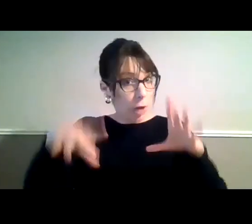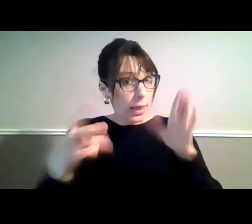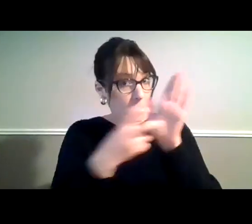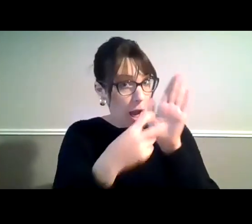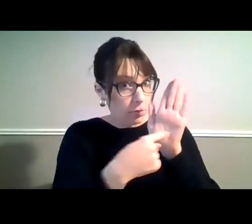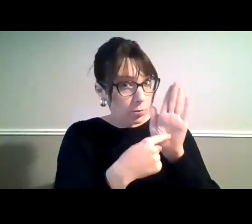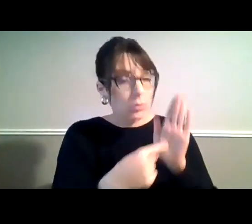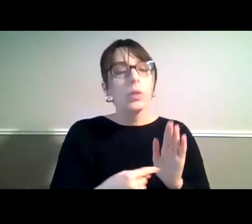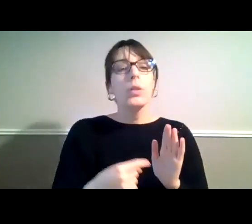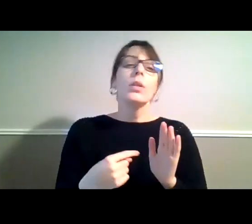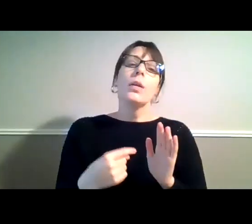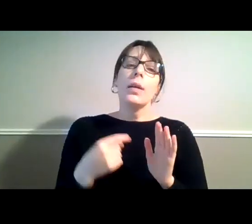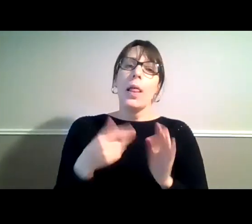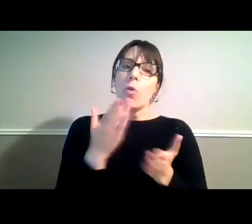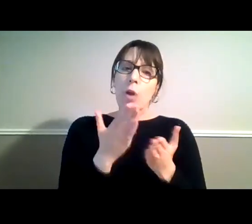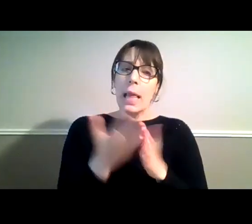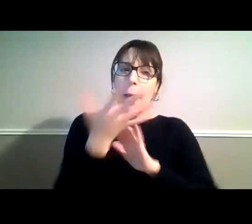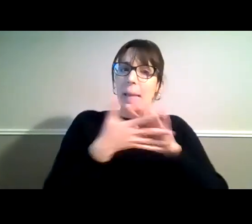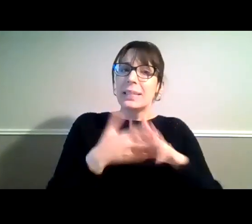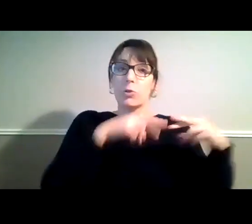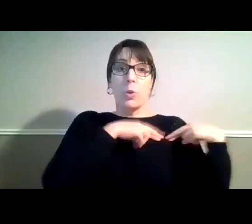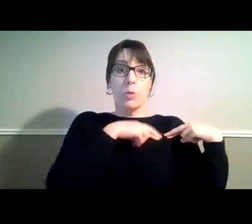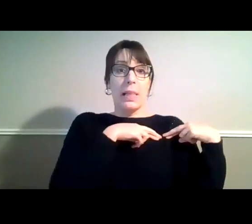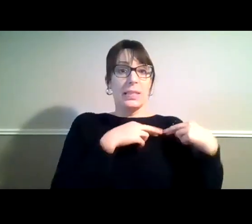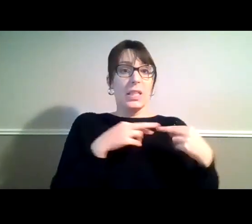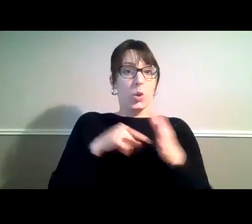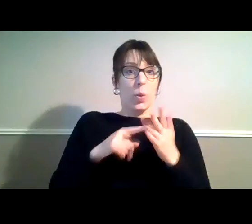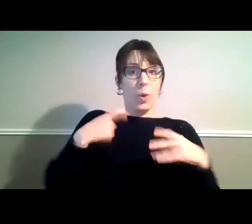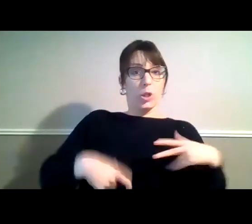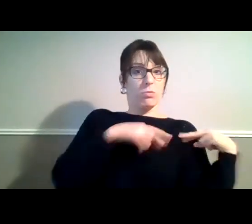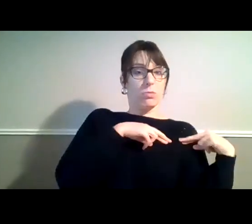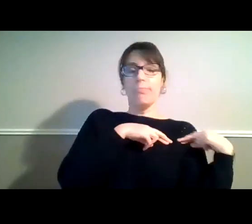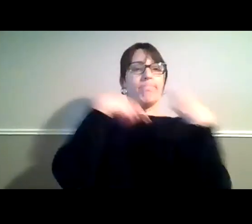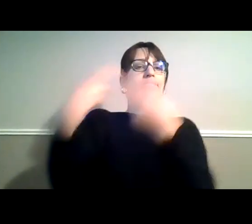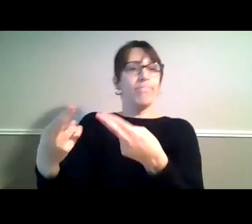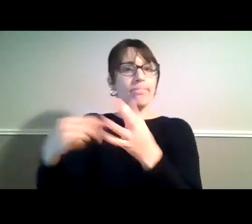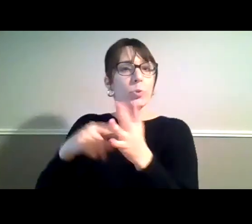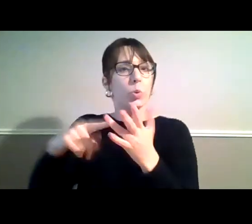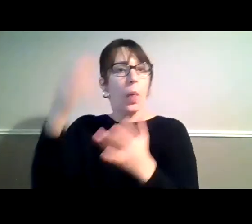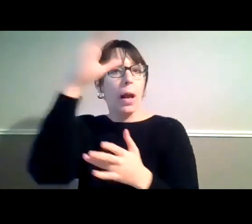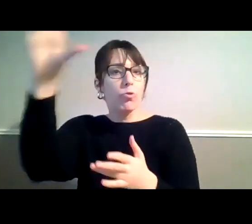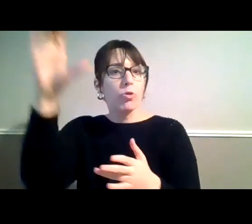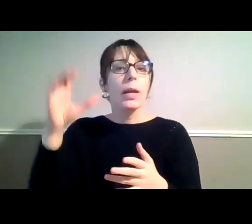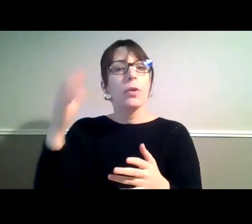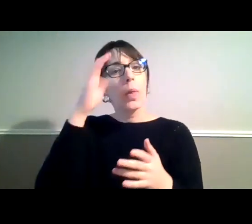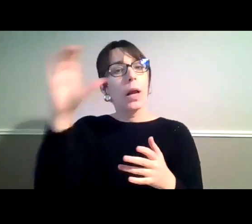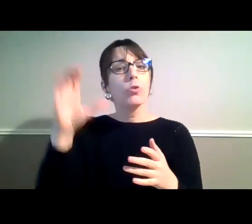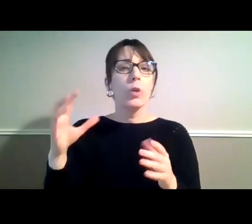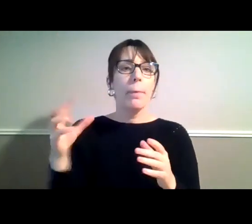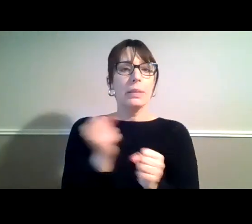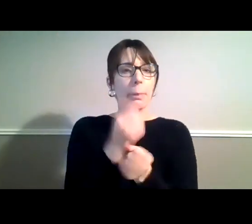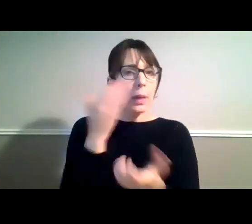And it places responsibilities on them as what are called duty bearers to ensure an equal